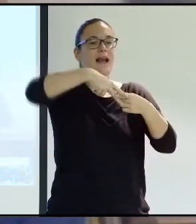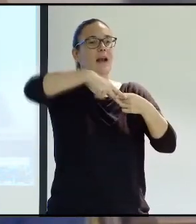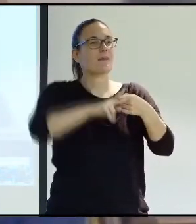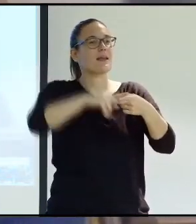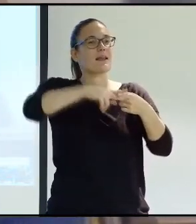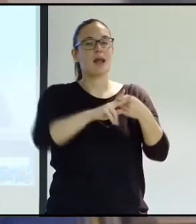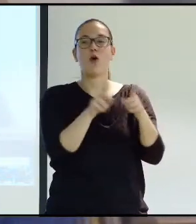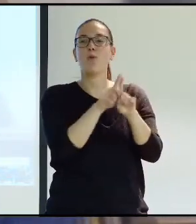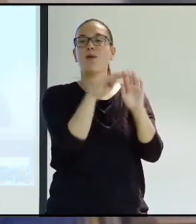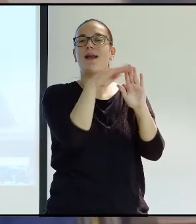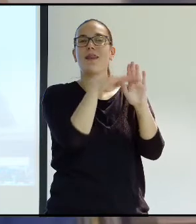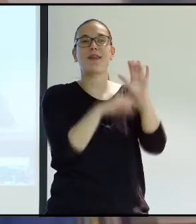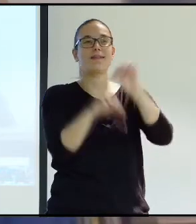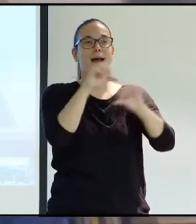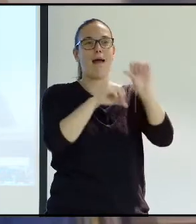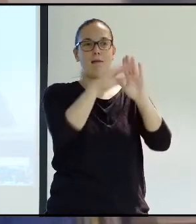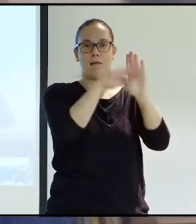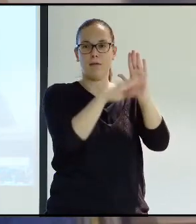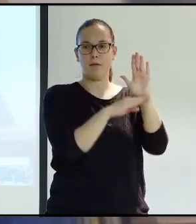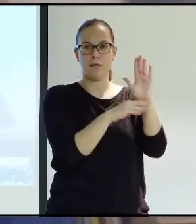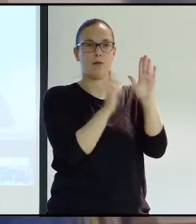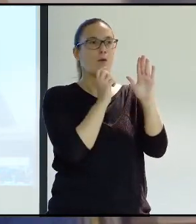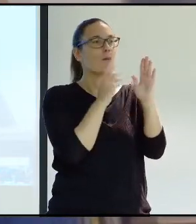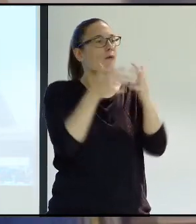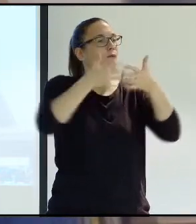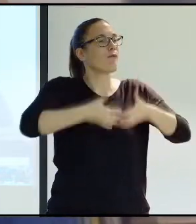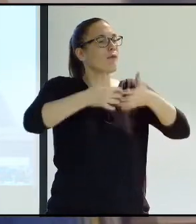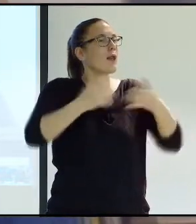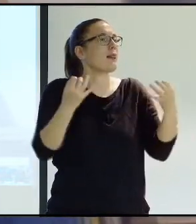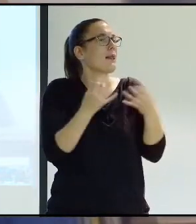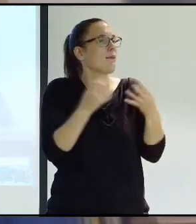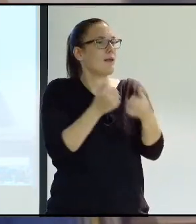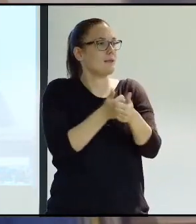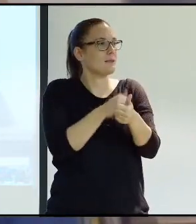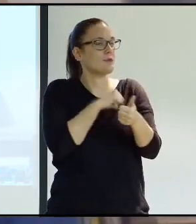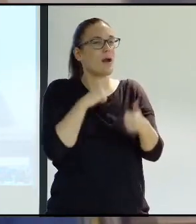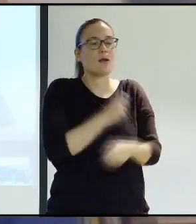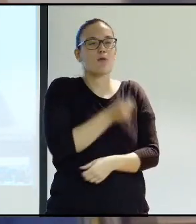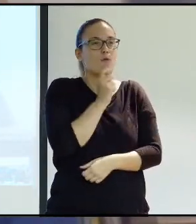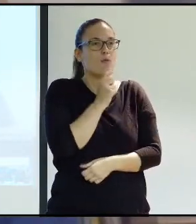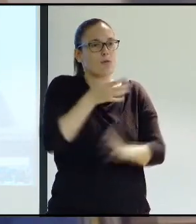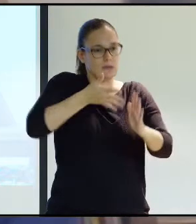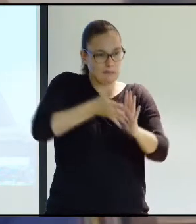tool that we'll actually put down on paper how